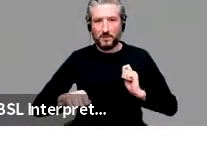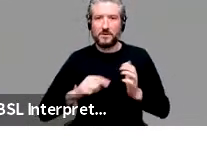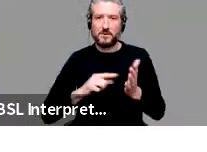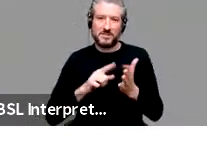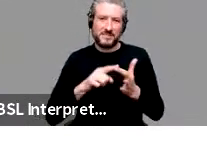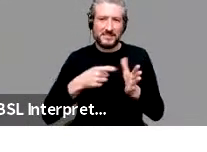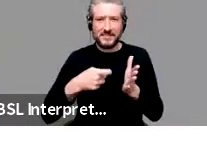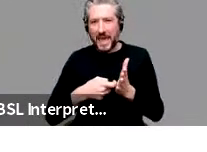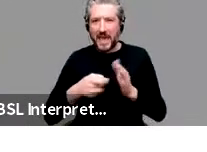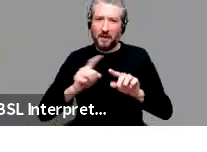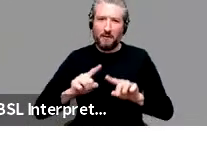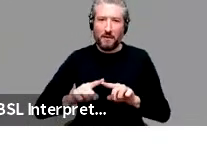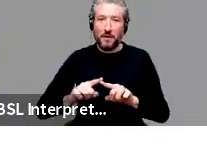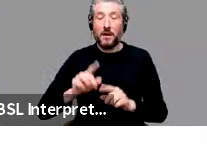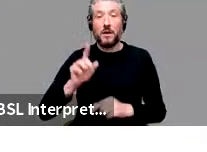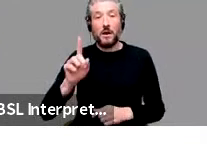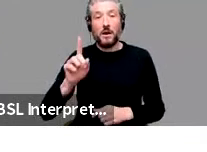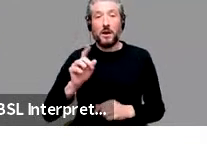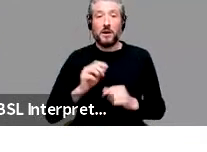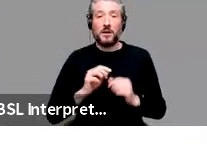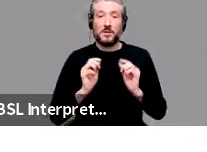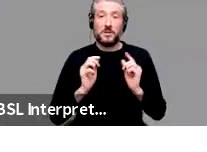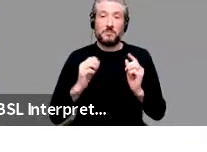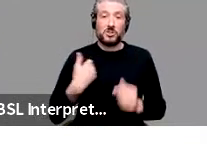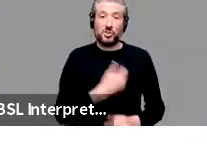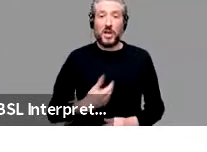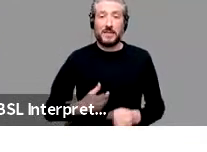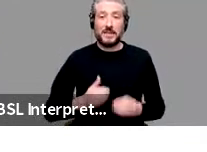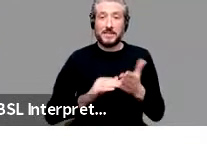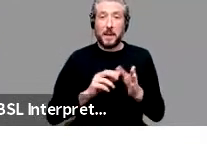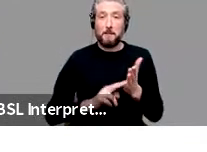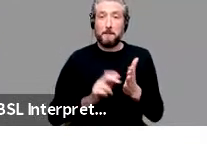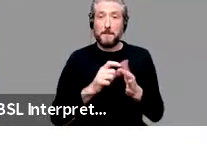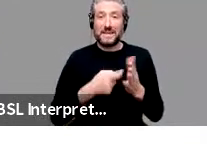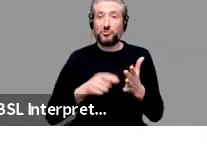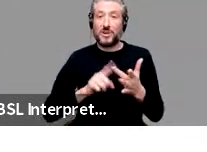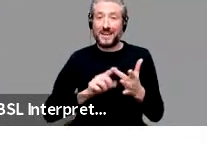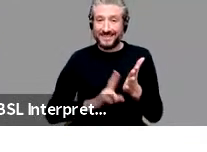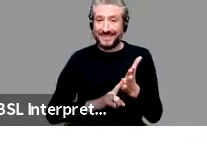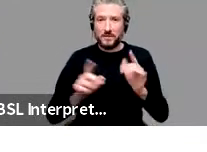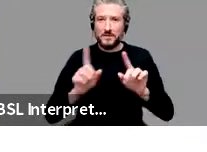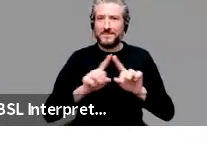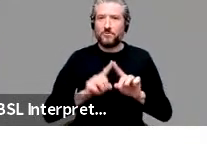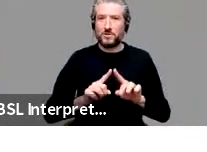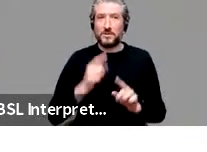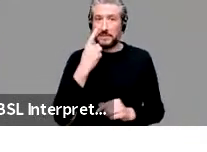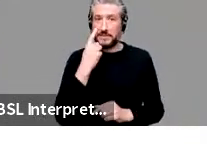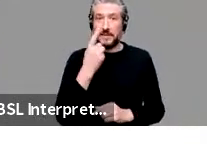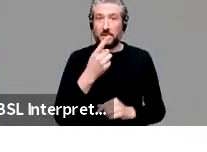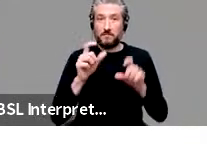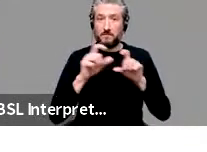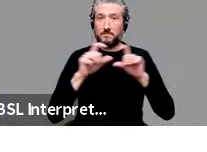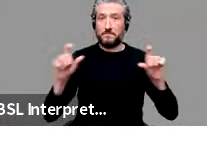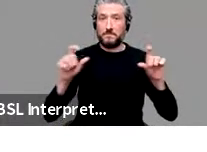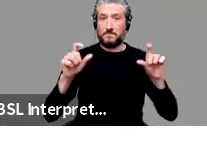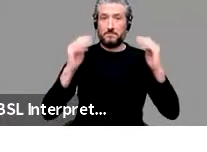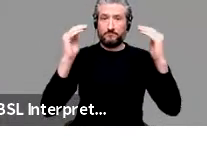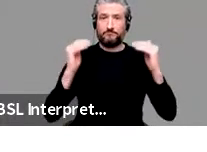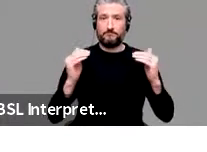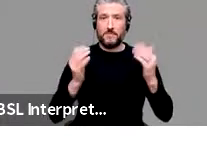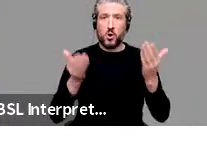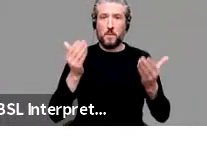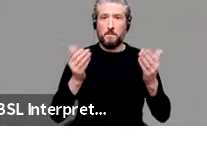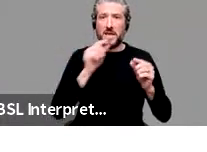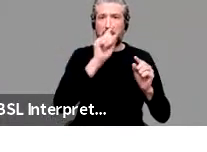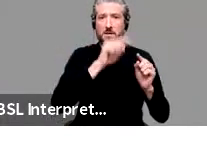Mandarin, they divide things up differently. So sticks and ropes take the same morpheme and clothes, plates, and bubbles take a